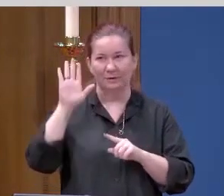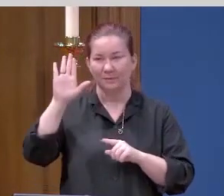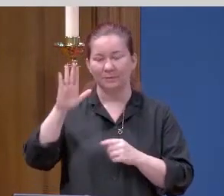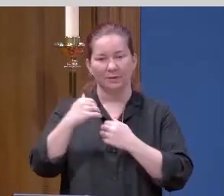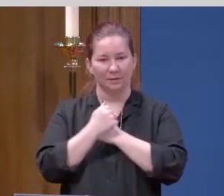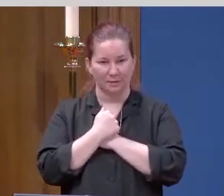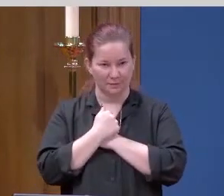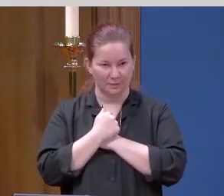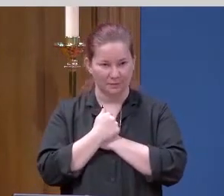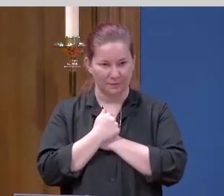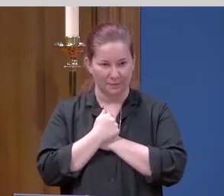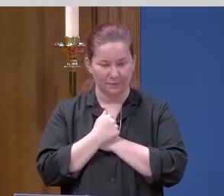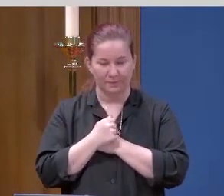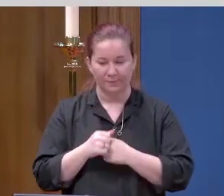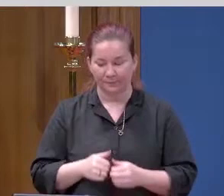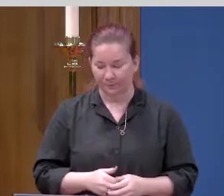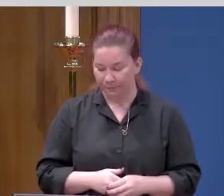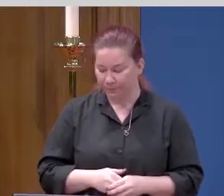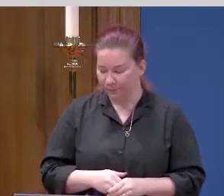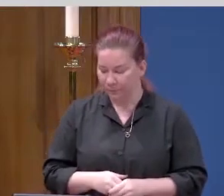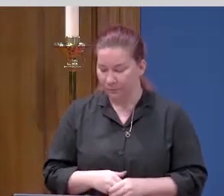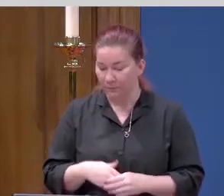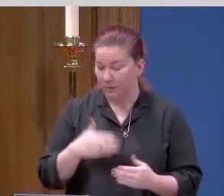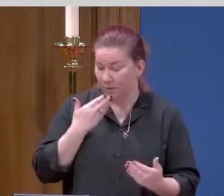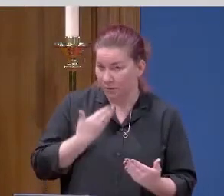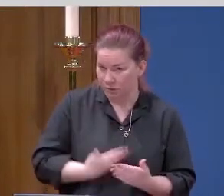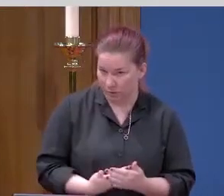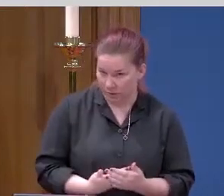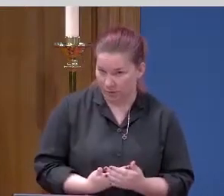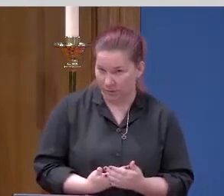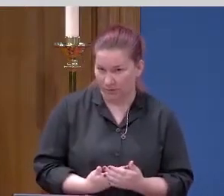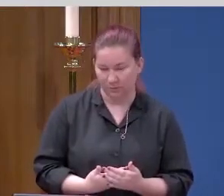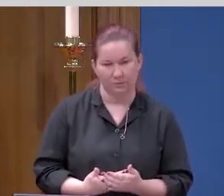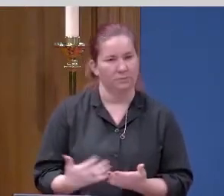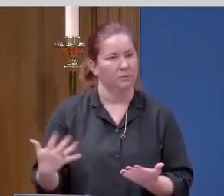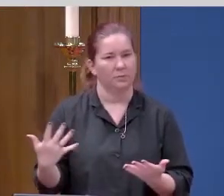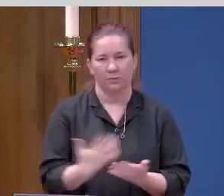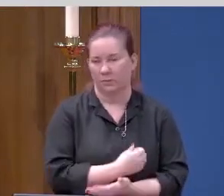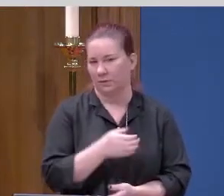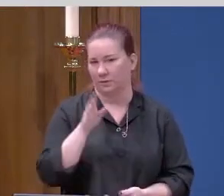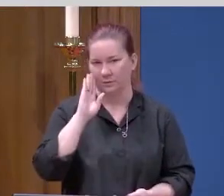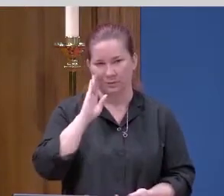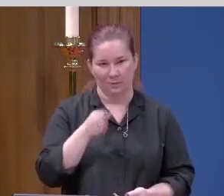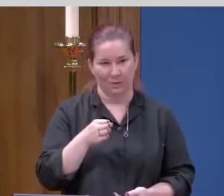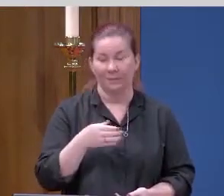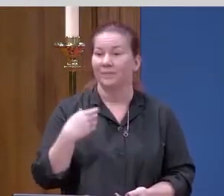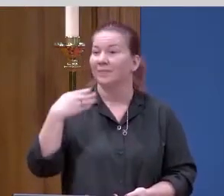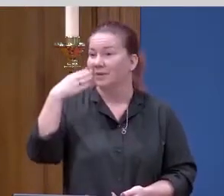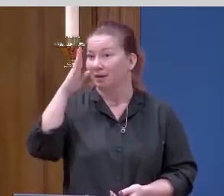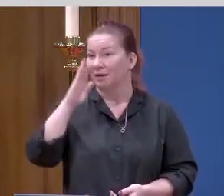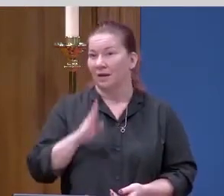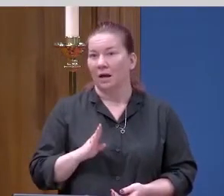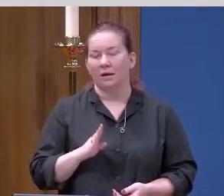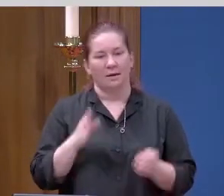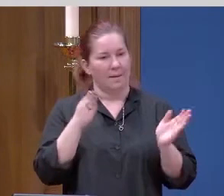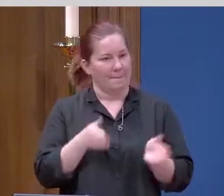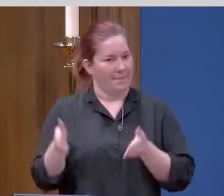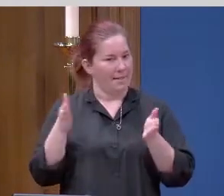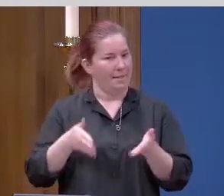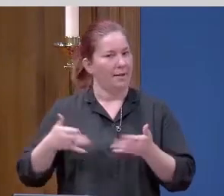love of God. Good will win in the end. God had more in store for them.